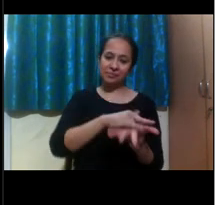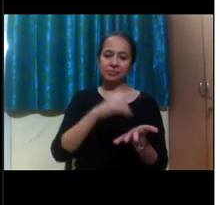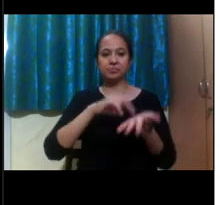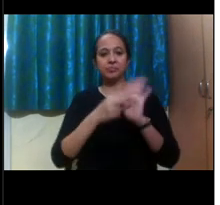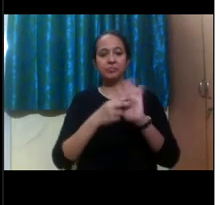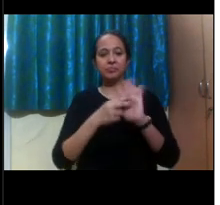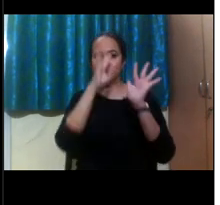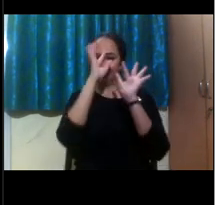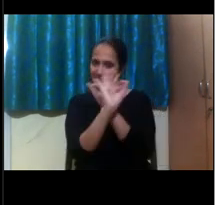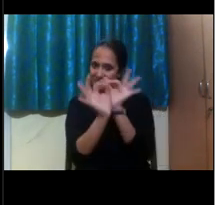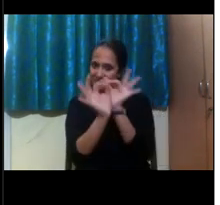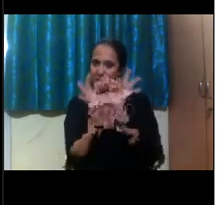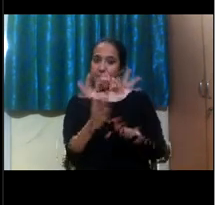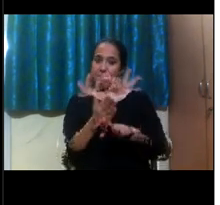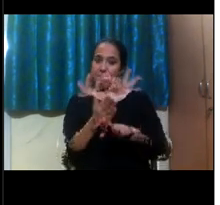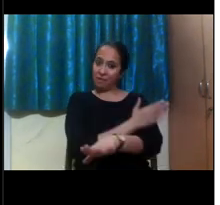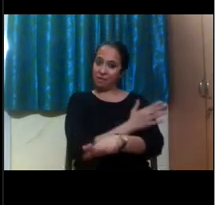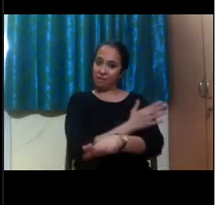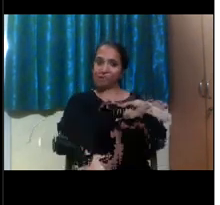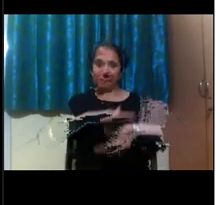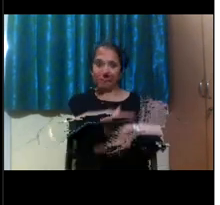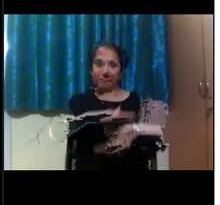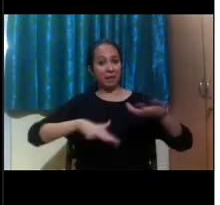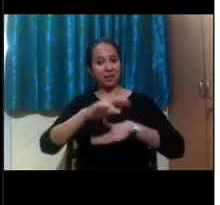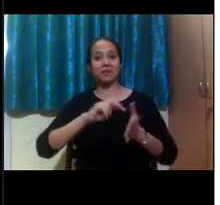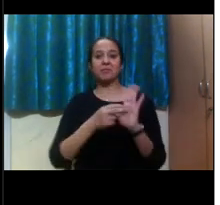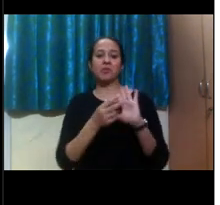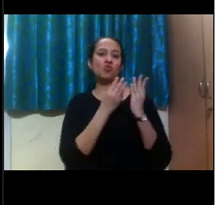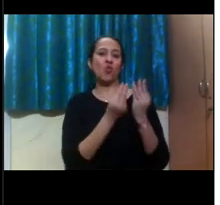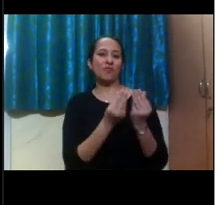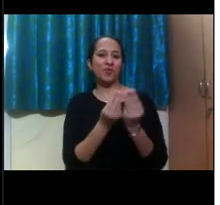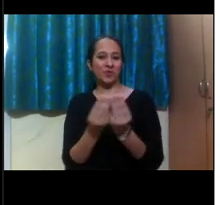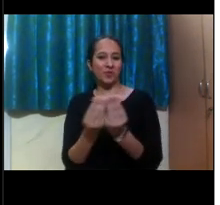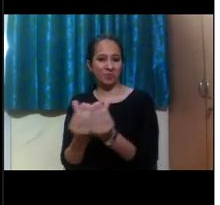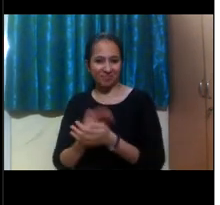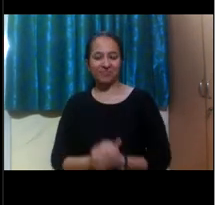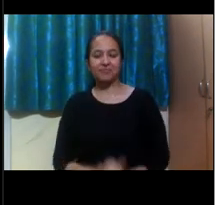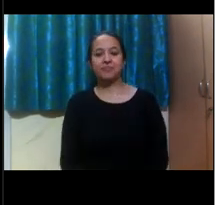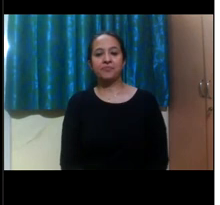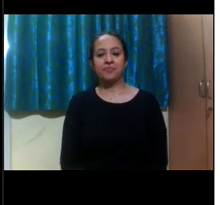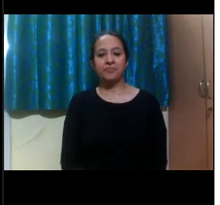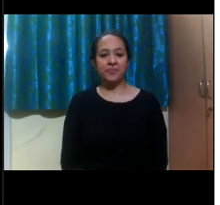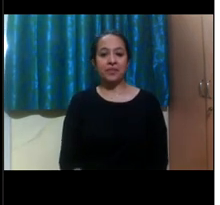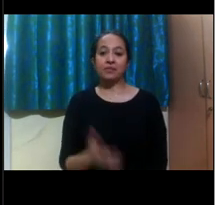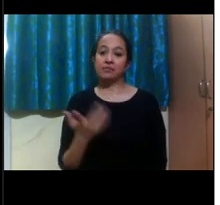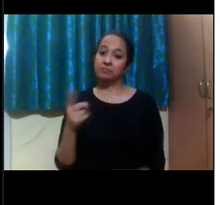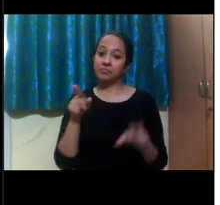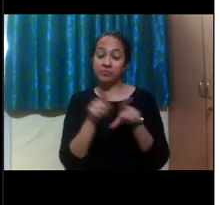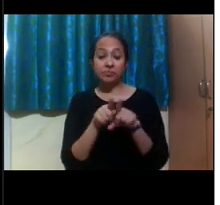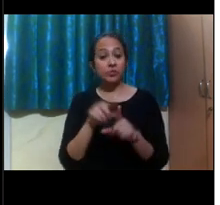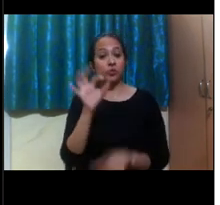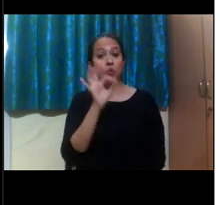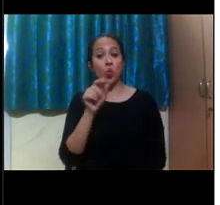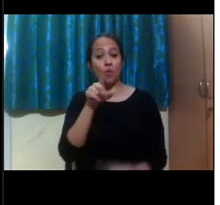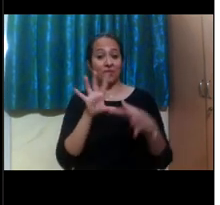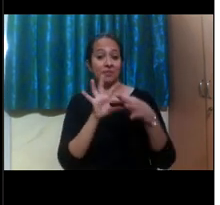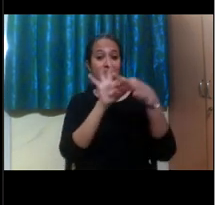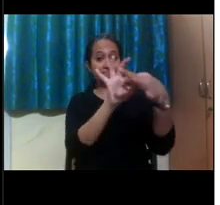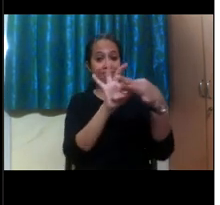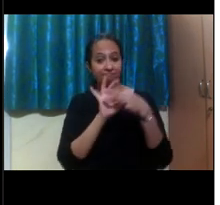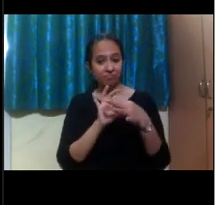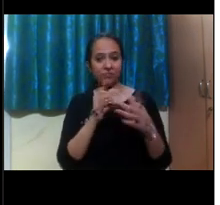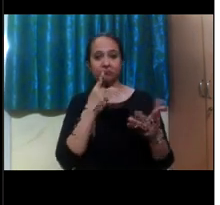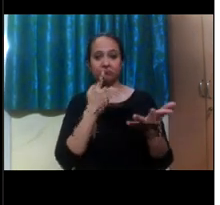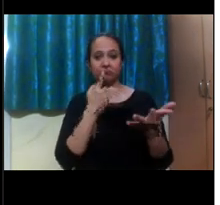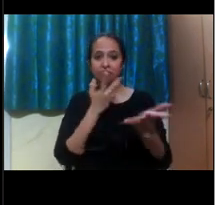Planning ahead of time can be working with your advisor at the EducationUSA office, connecting with our office, talking